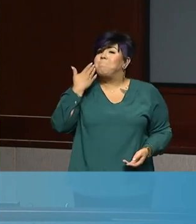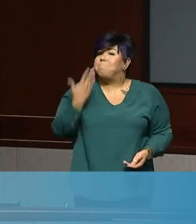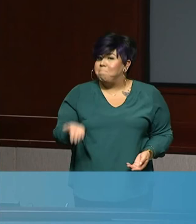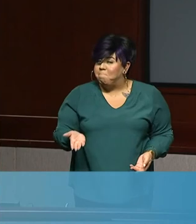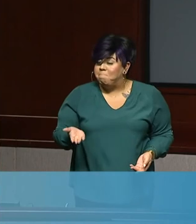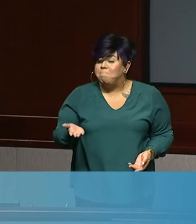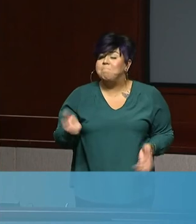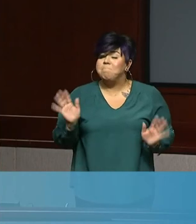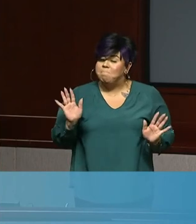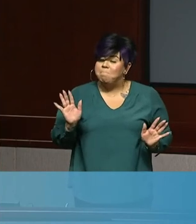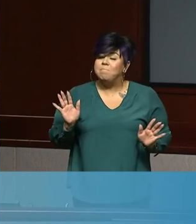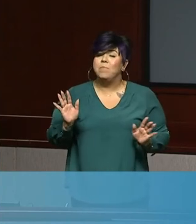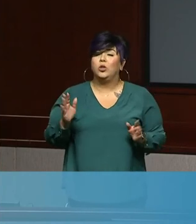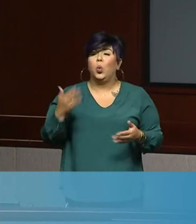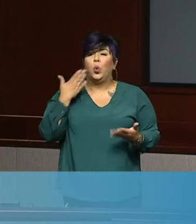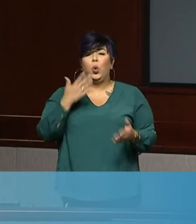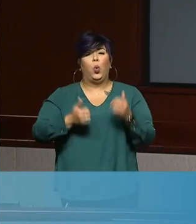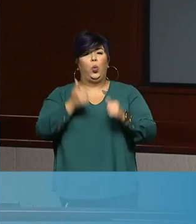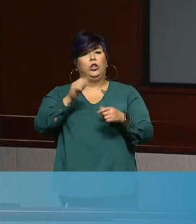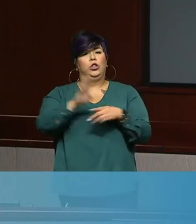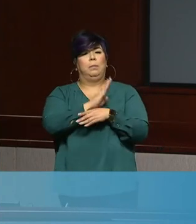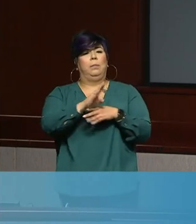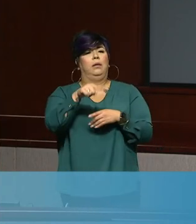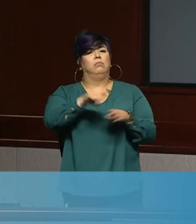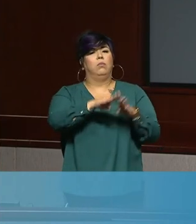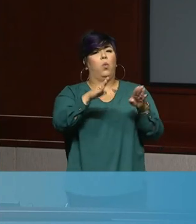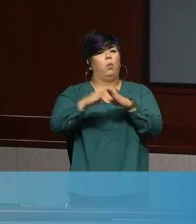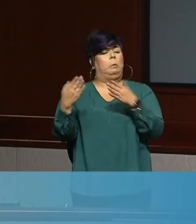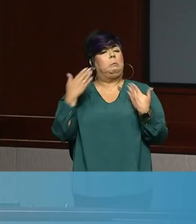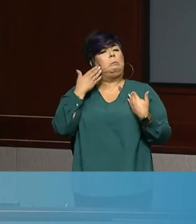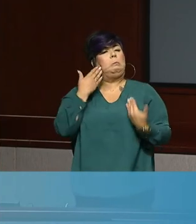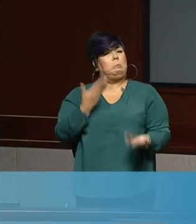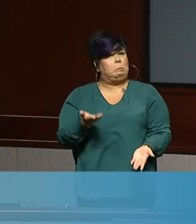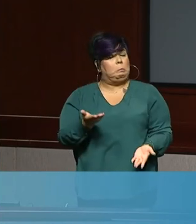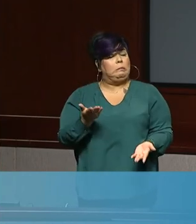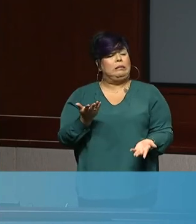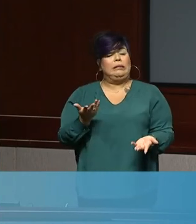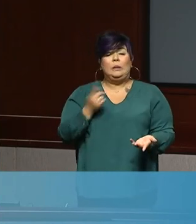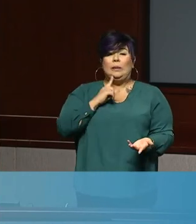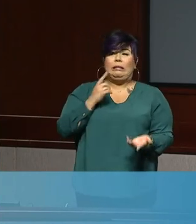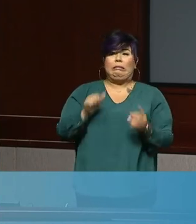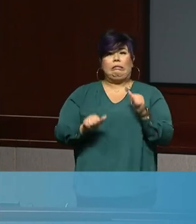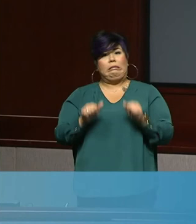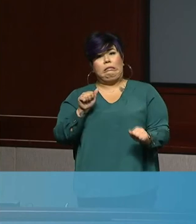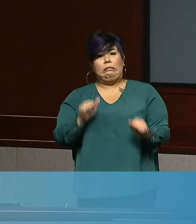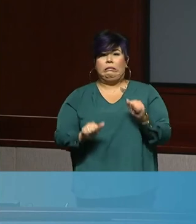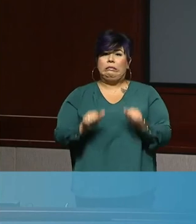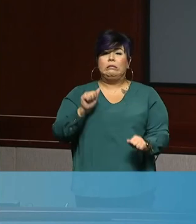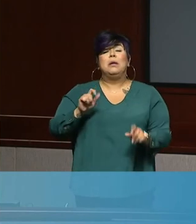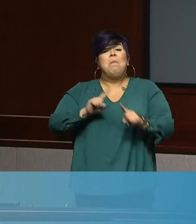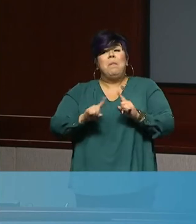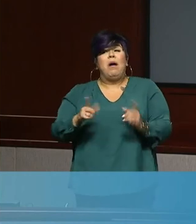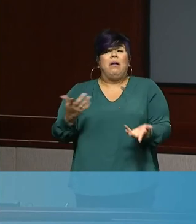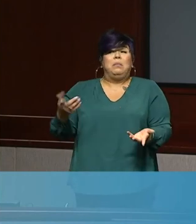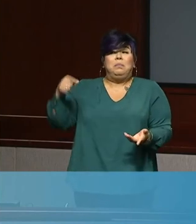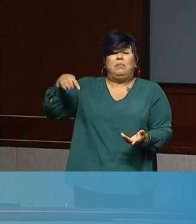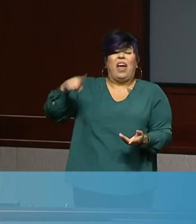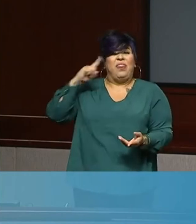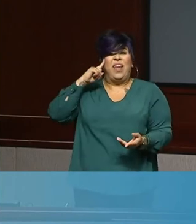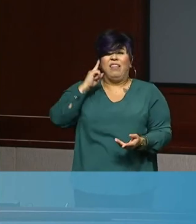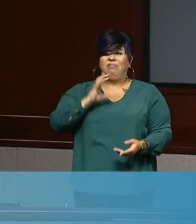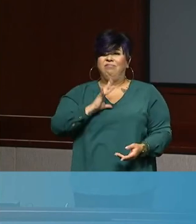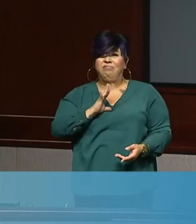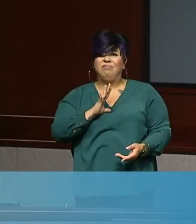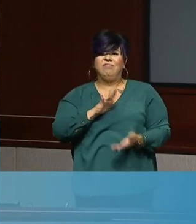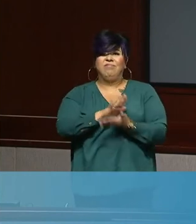to, uh, what business activity is taking place. Uh, it is uncertain, but this is a terrific, very generous